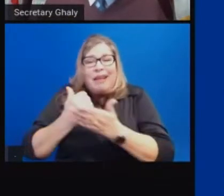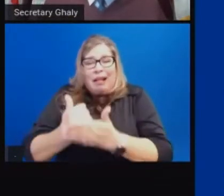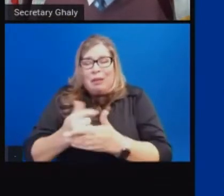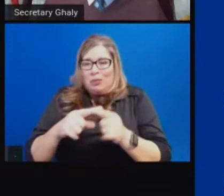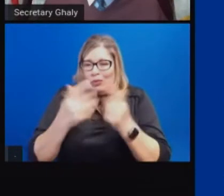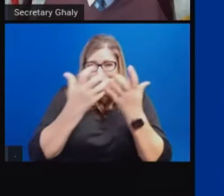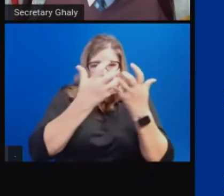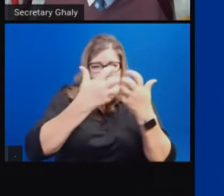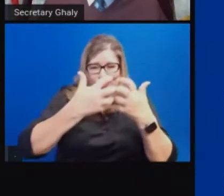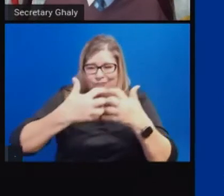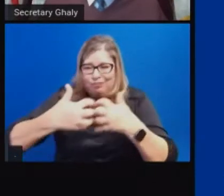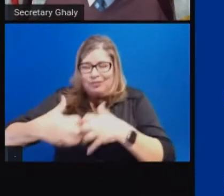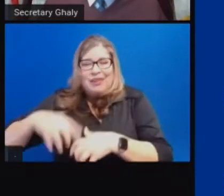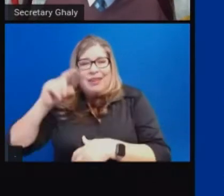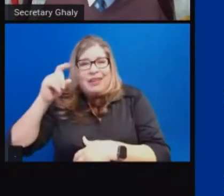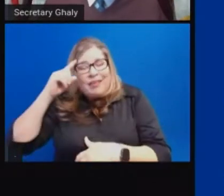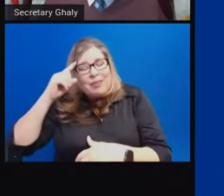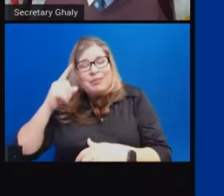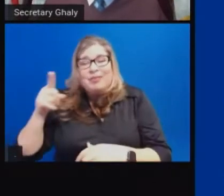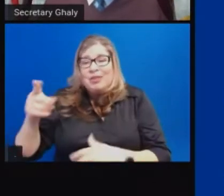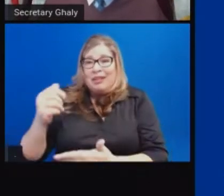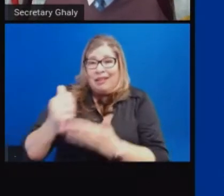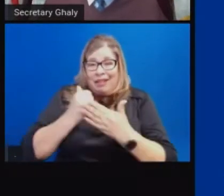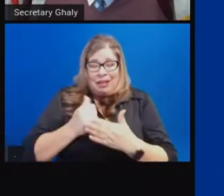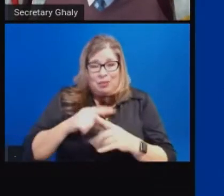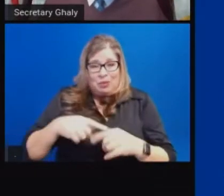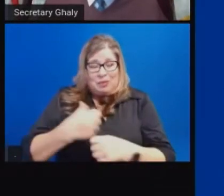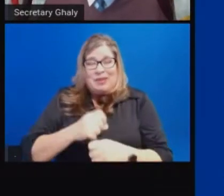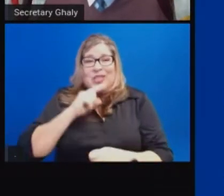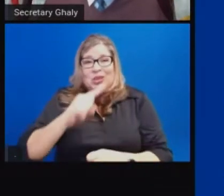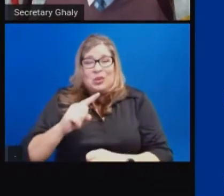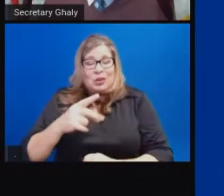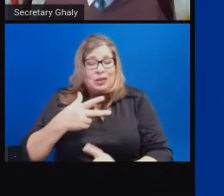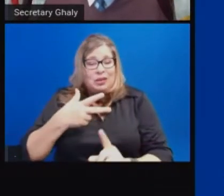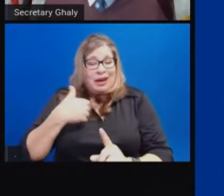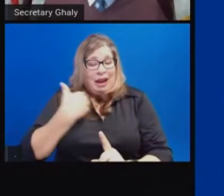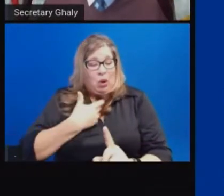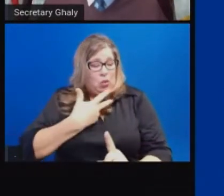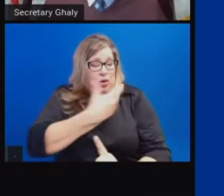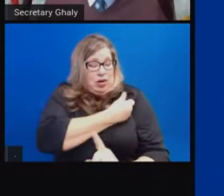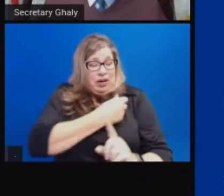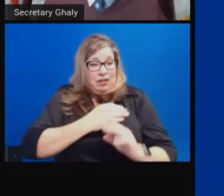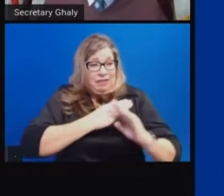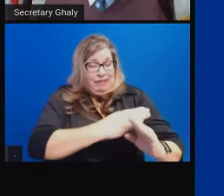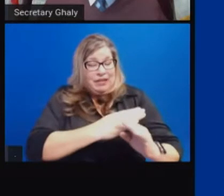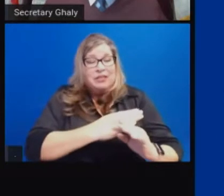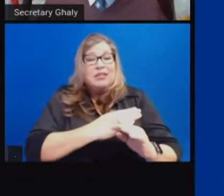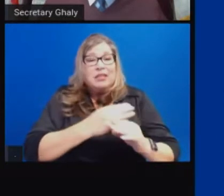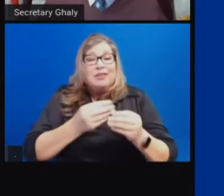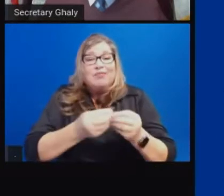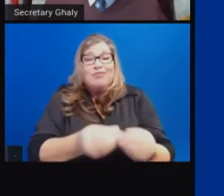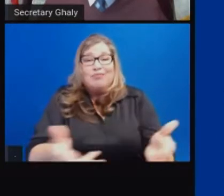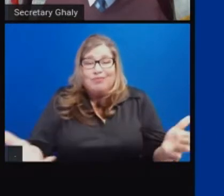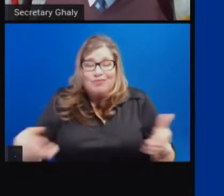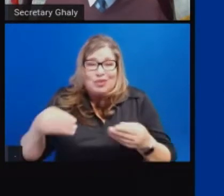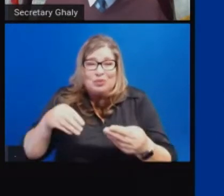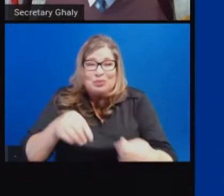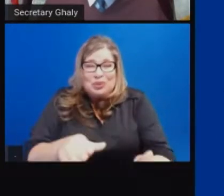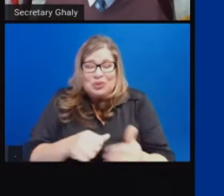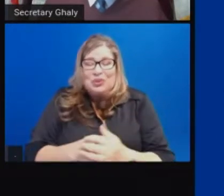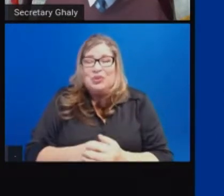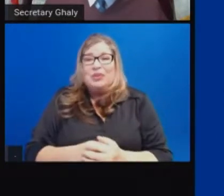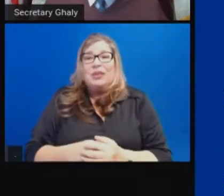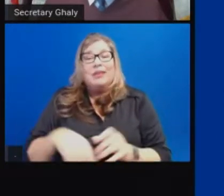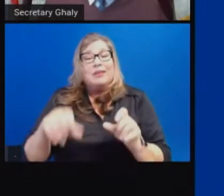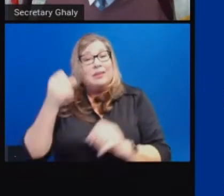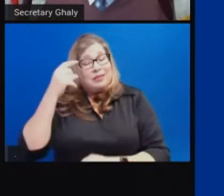bring and accelerate our vaccine distribution plan while still maintaining and focusing on the key values